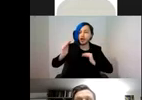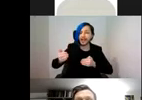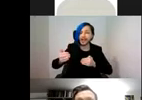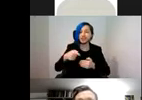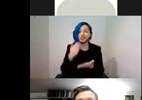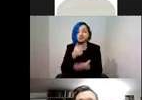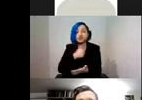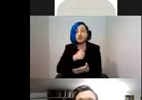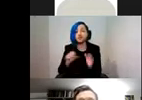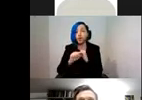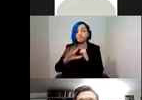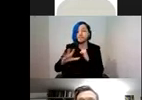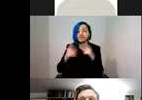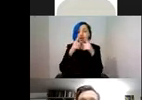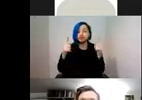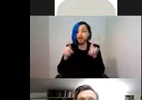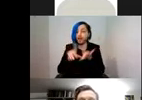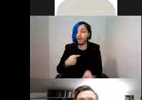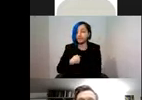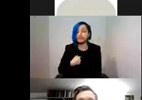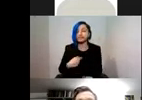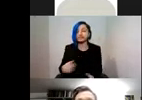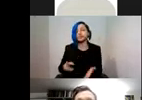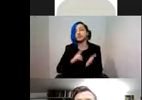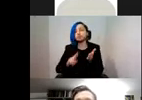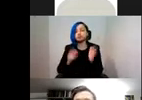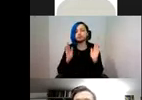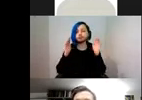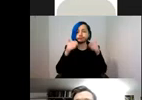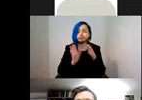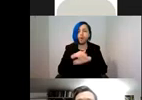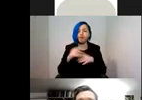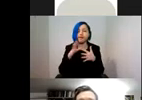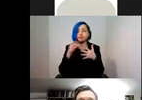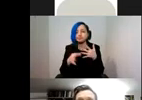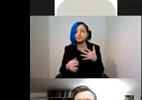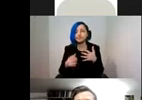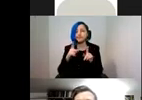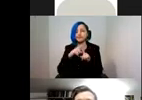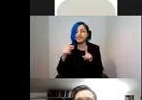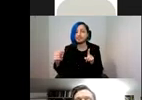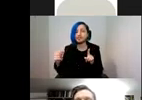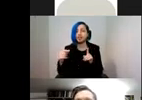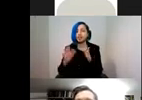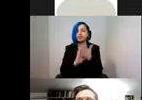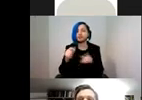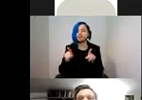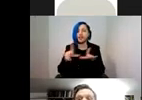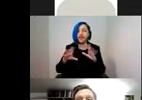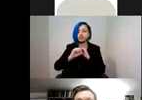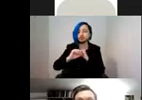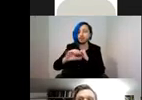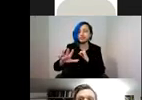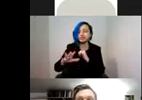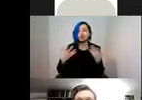scholars such as myself who tend to be focused on elements of digital culture like transmission or